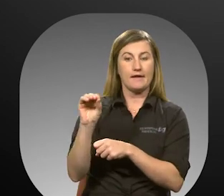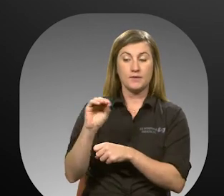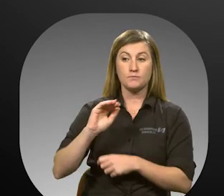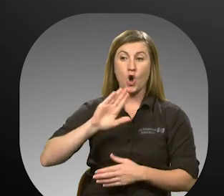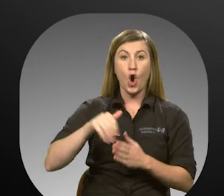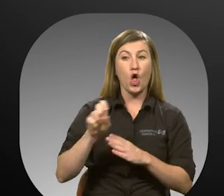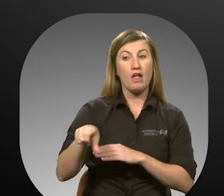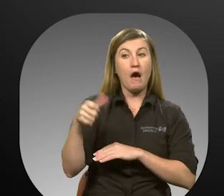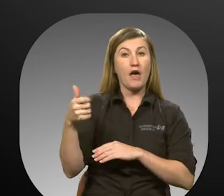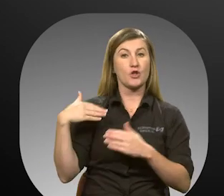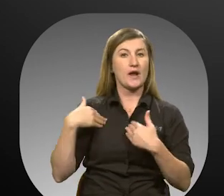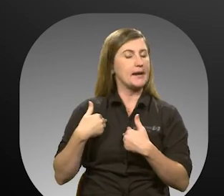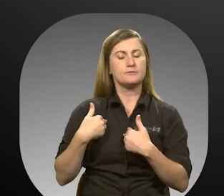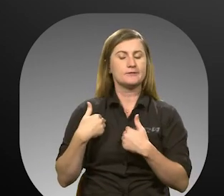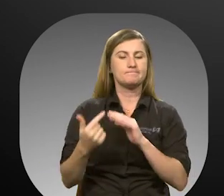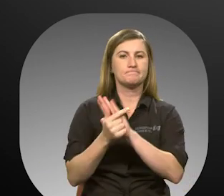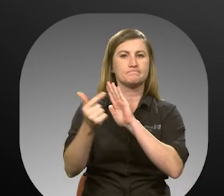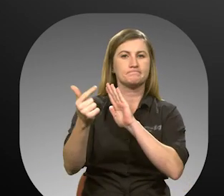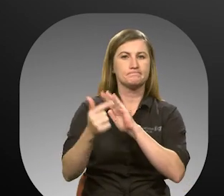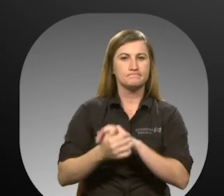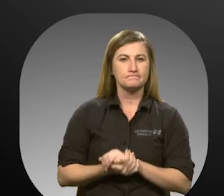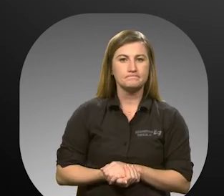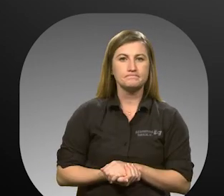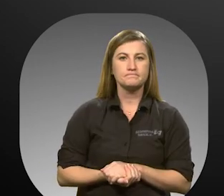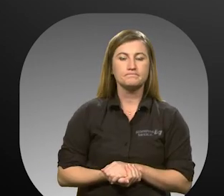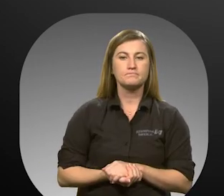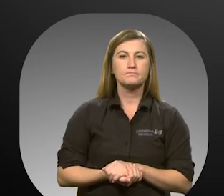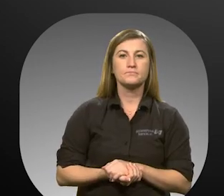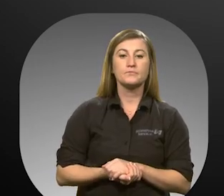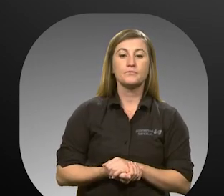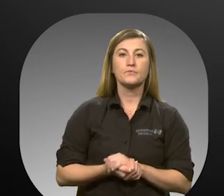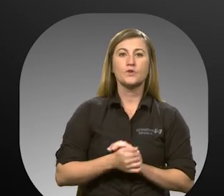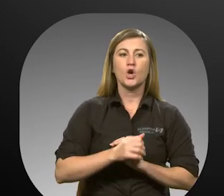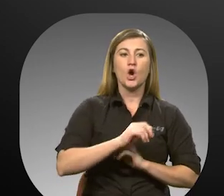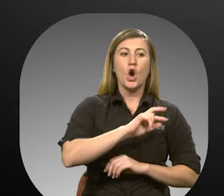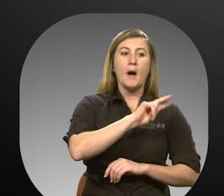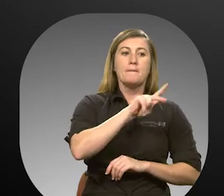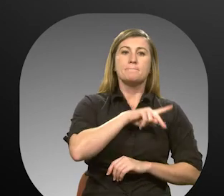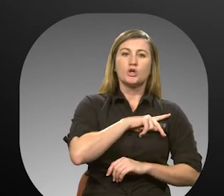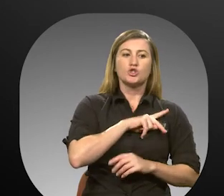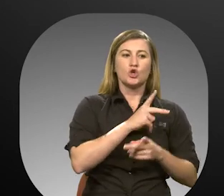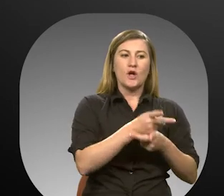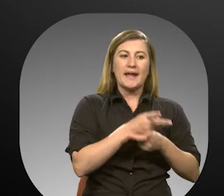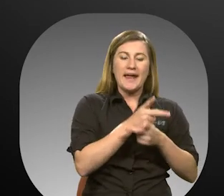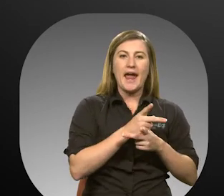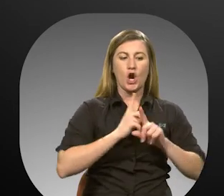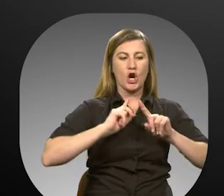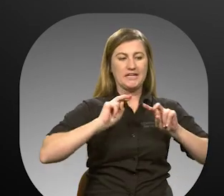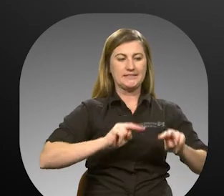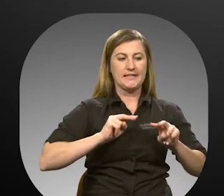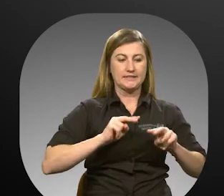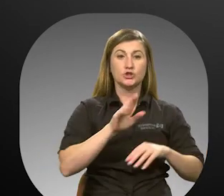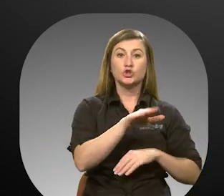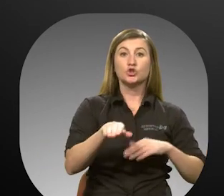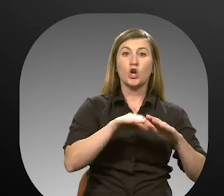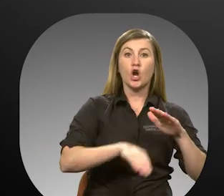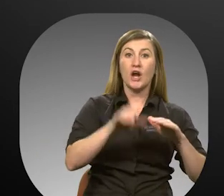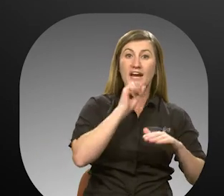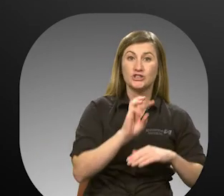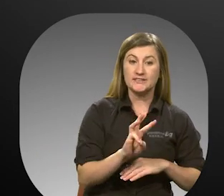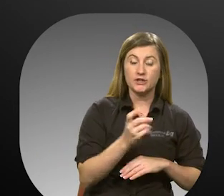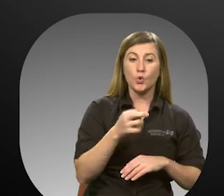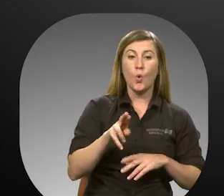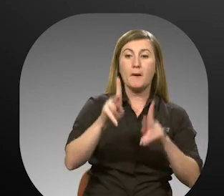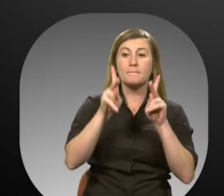All other uncreated animals are prohibited. Personal Care Attendance Children under the age of 6 and